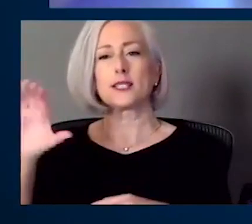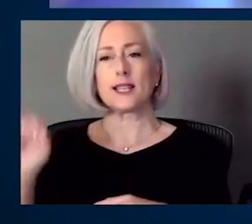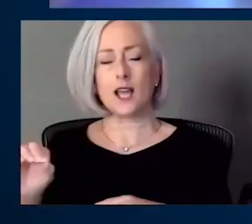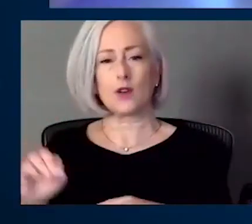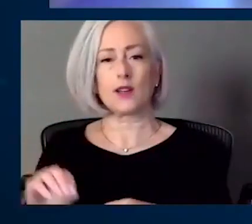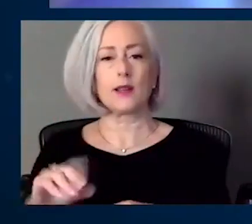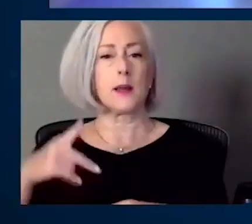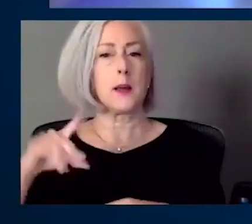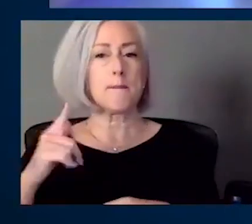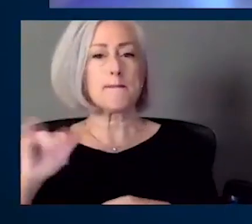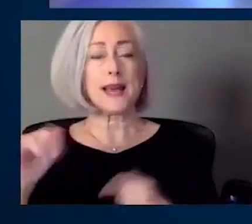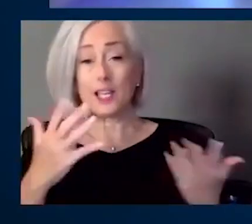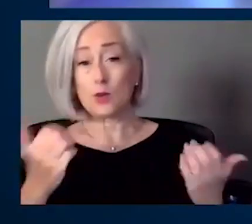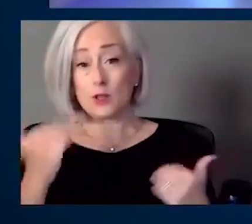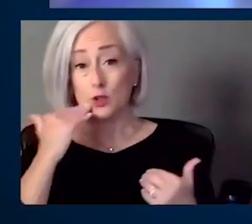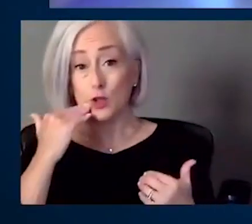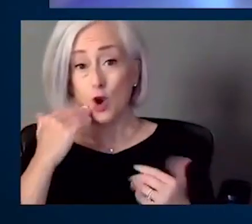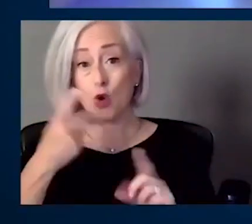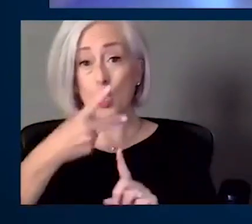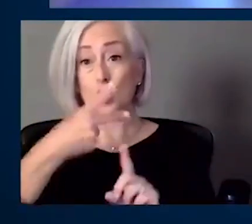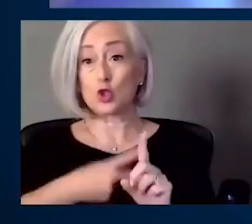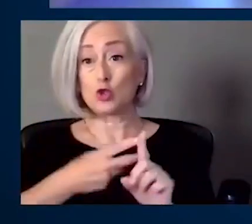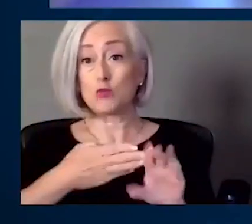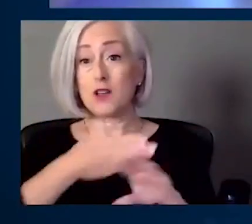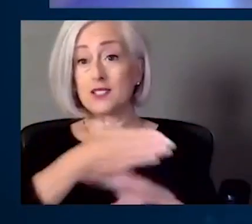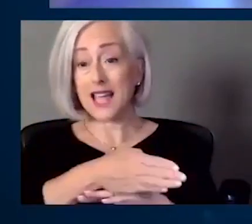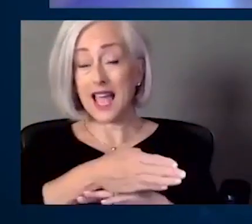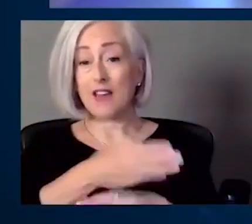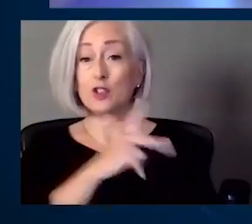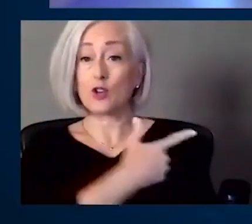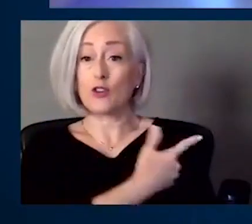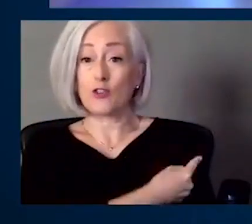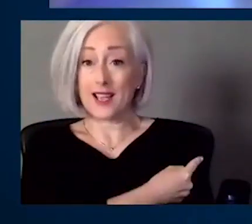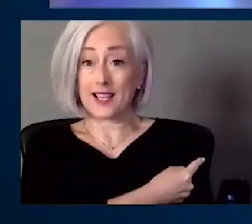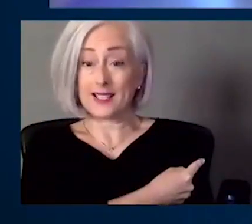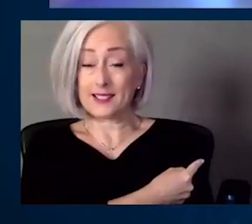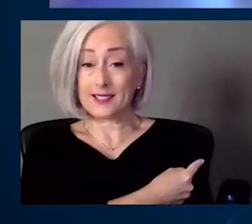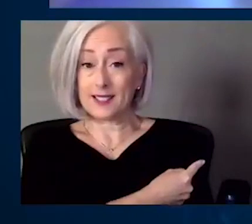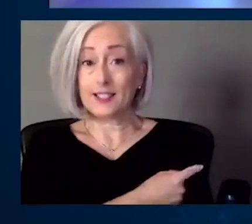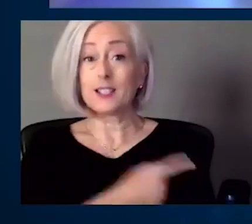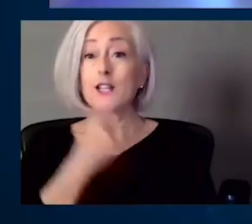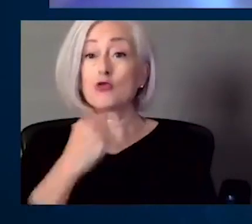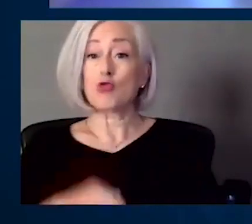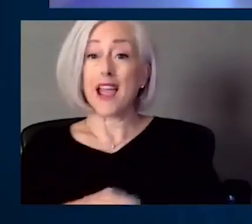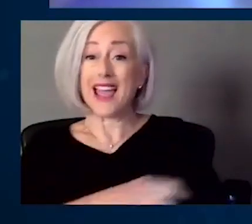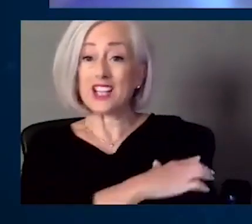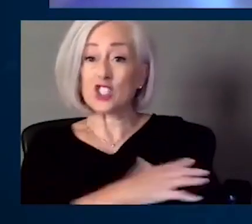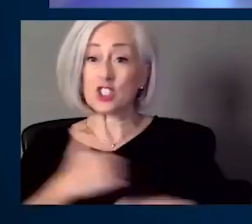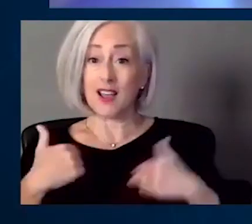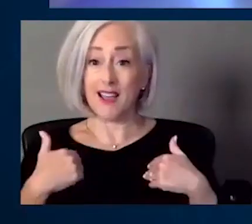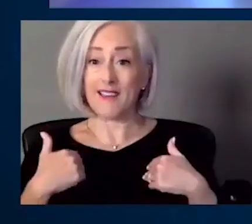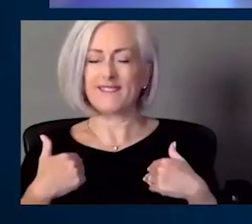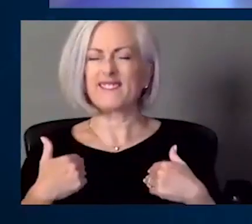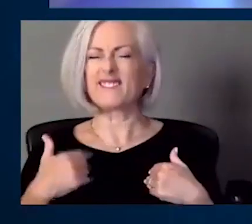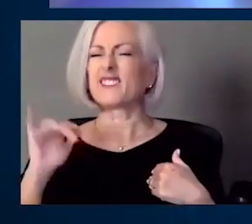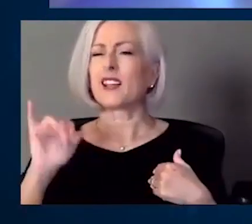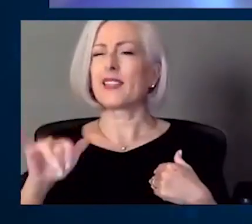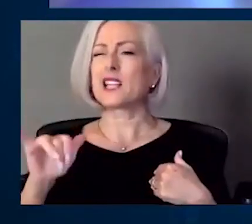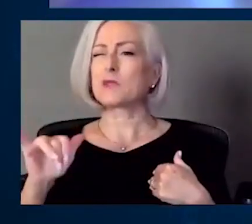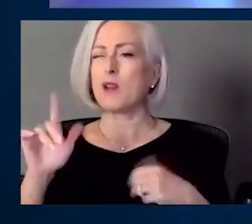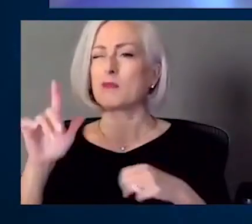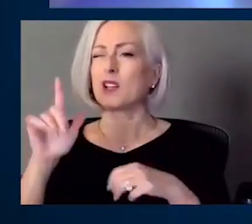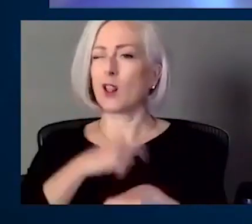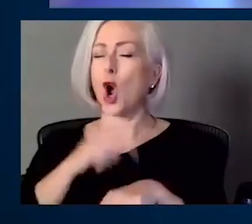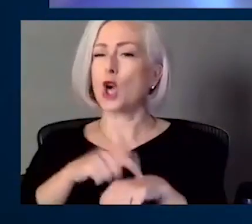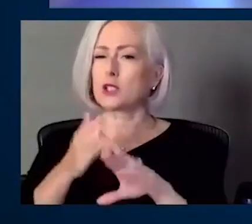after your second Pfizer vaccine, is that an extreme reaction? Yeah, I think that's a little bit further out. Um, you know,